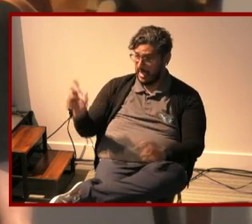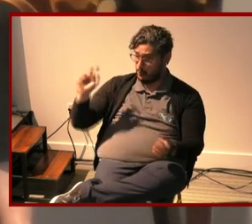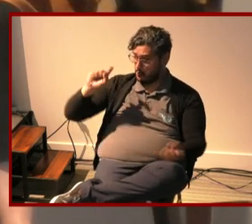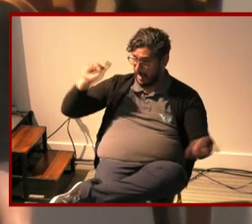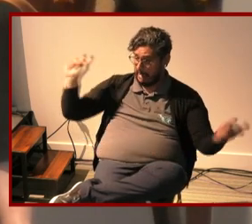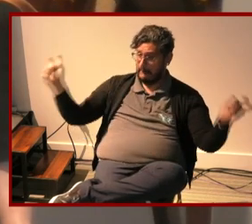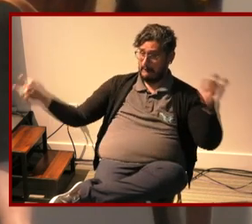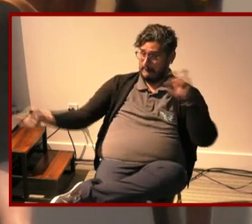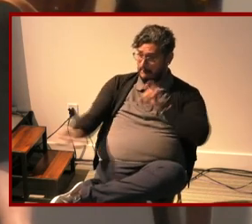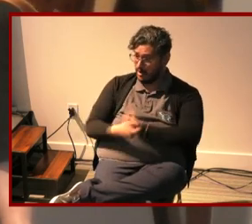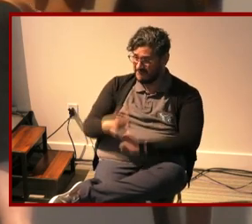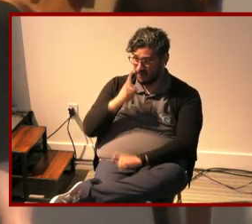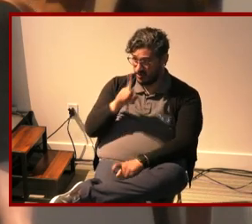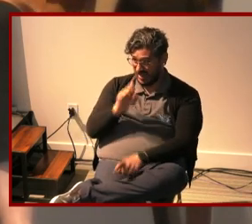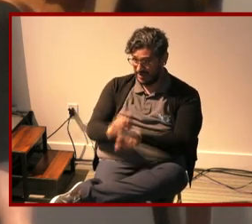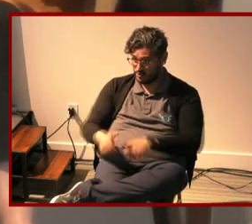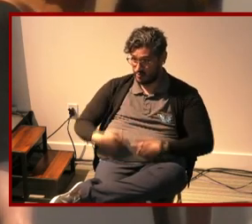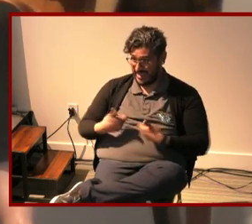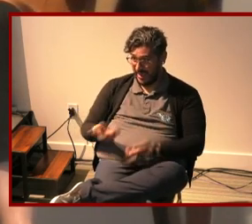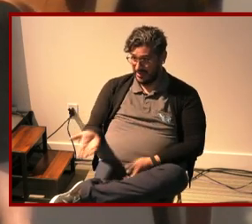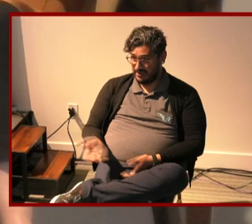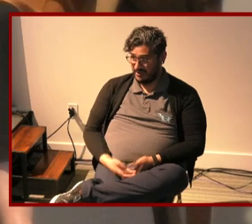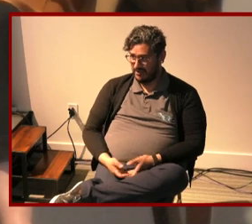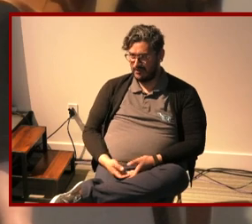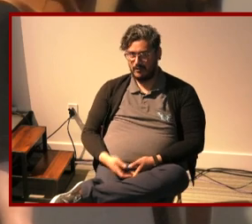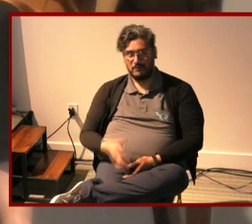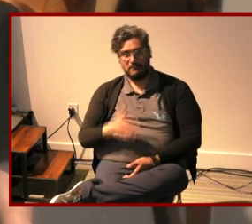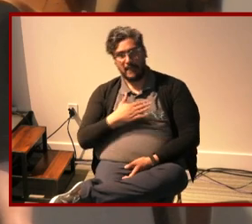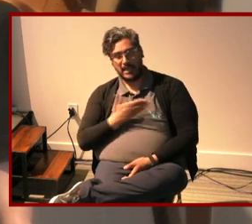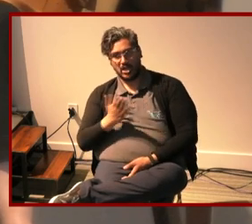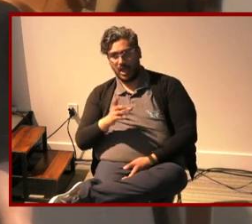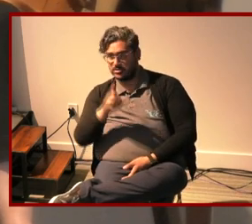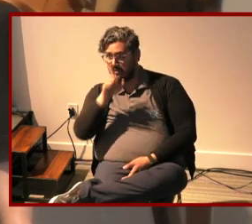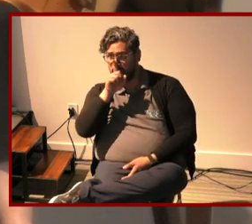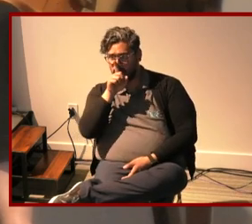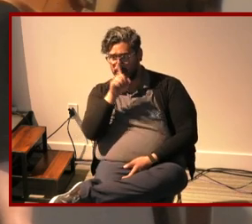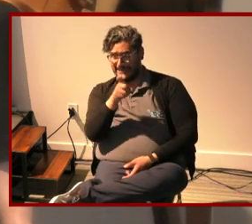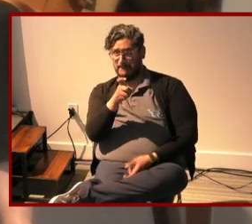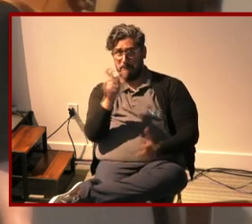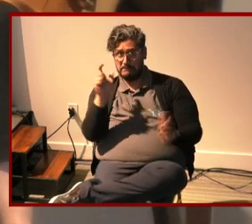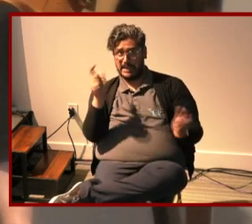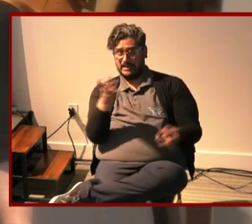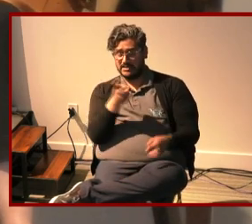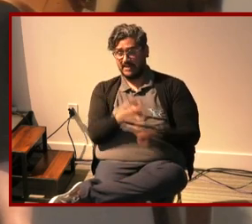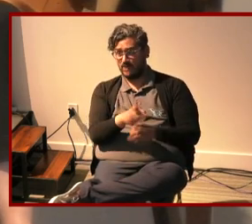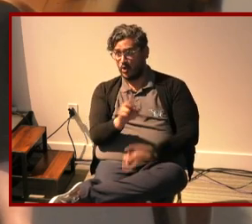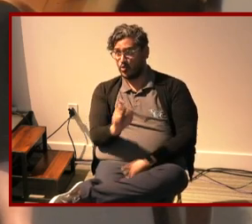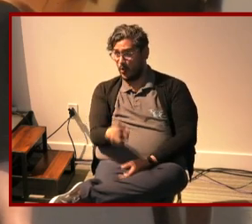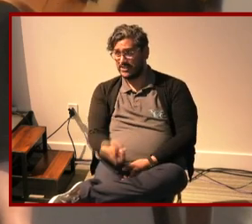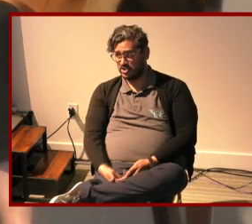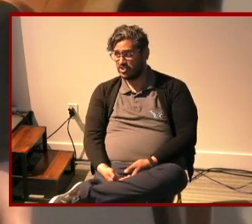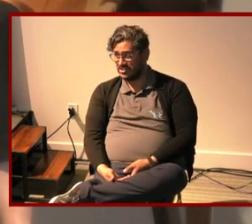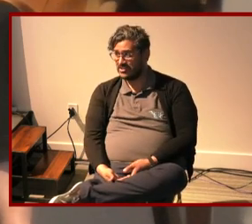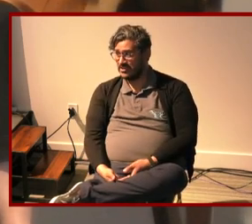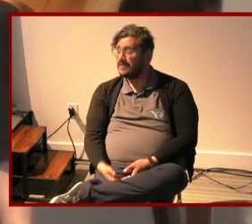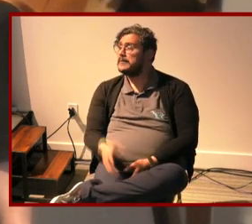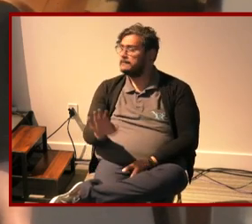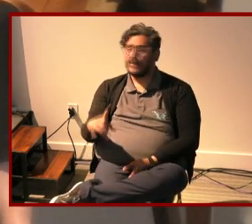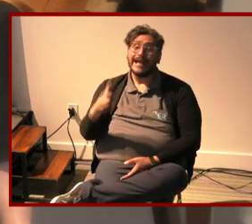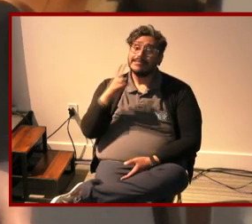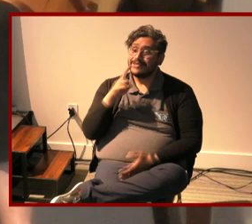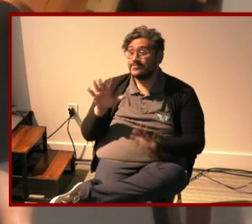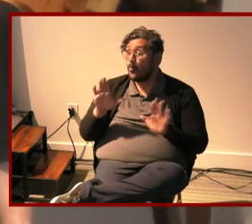in actual reality oh my gosh that's such a big difficult question like on the and i think it's a wonderful